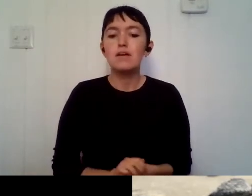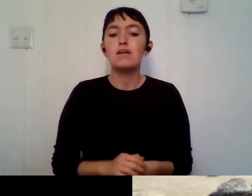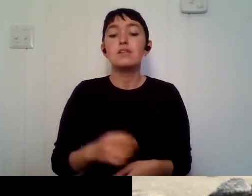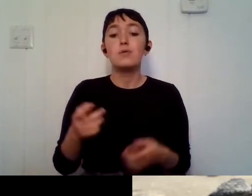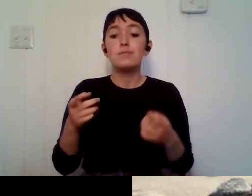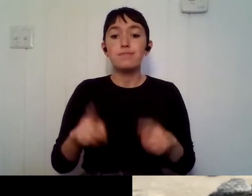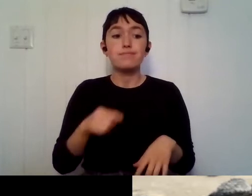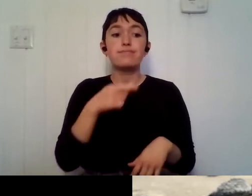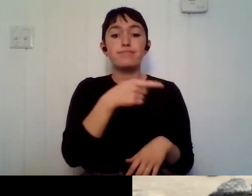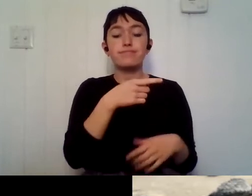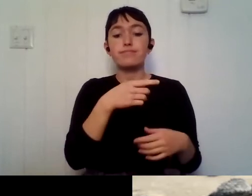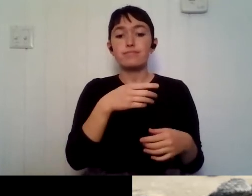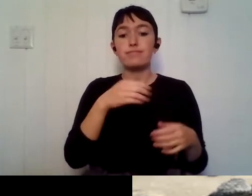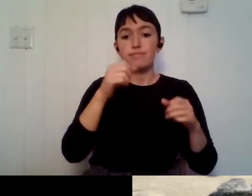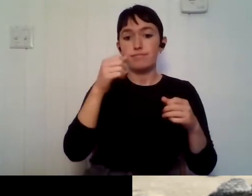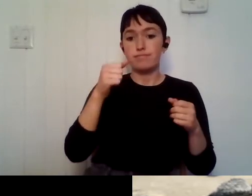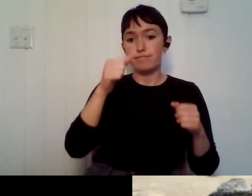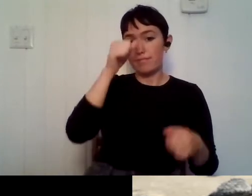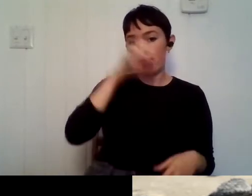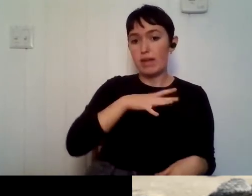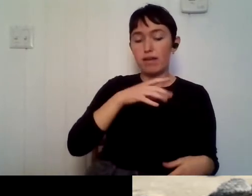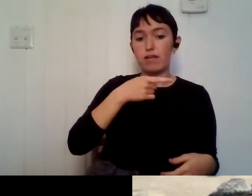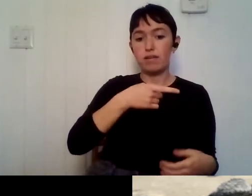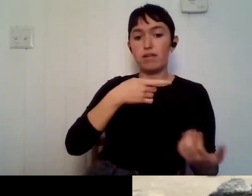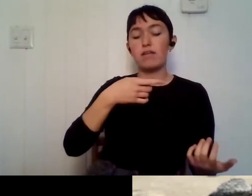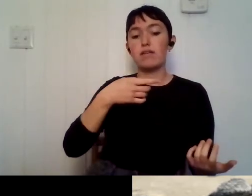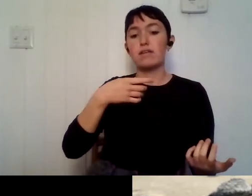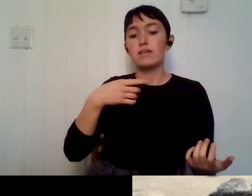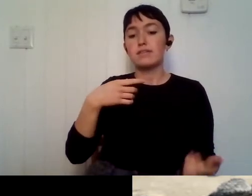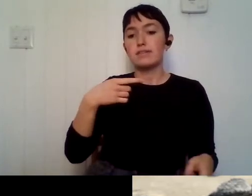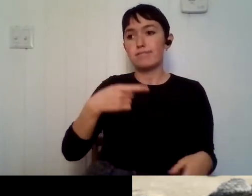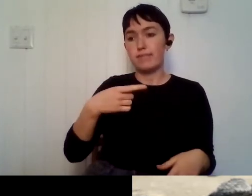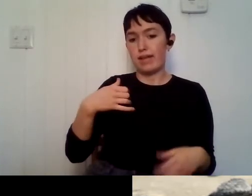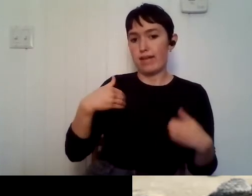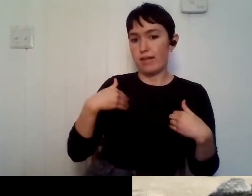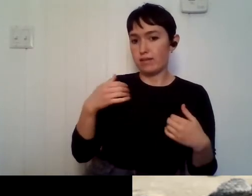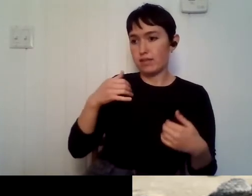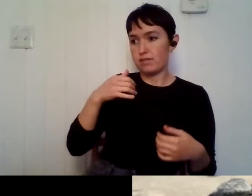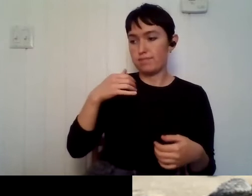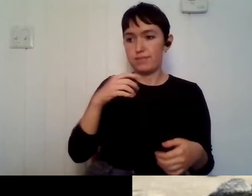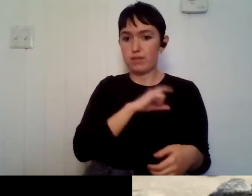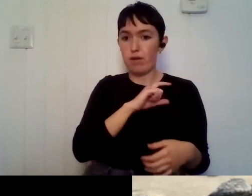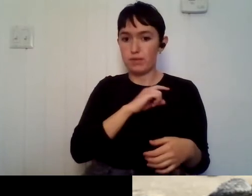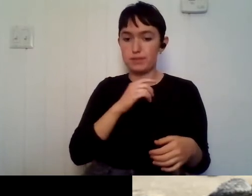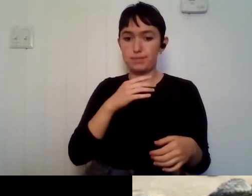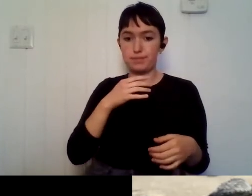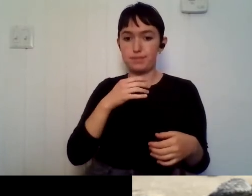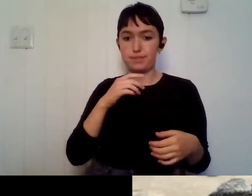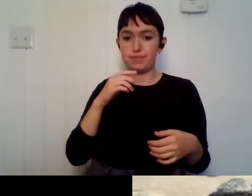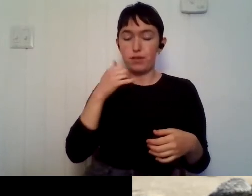um, there were several black and ex weeks, um, that came about, um, to pretty much say like, this is, this is not, uh,